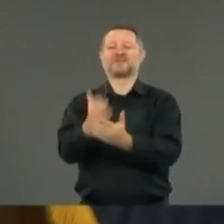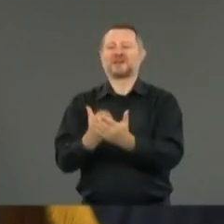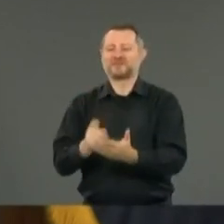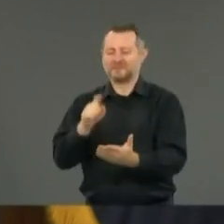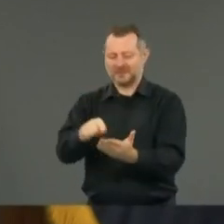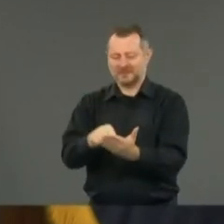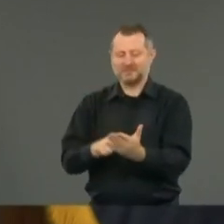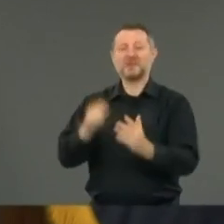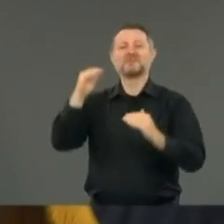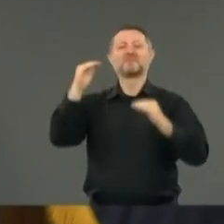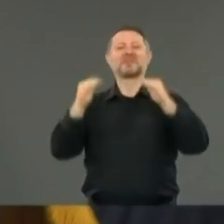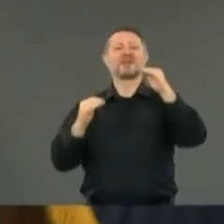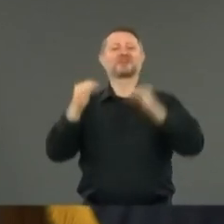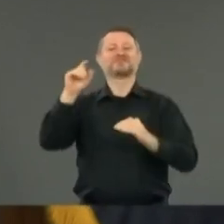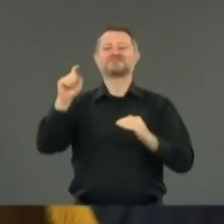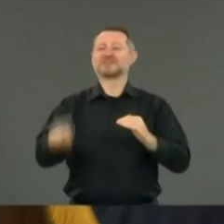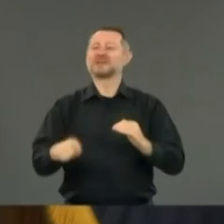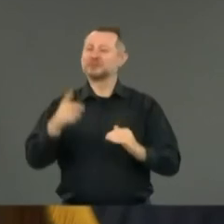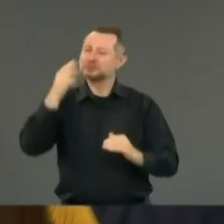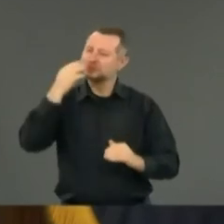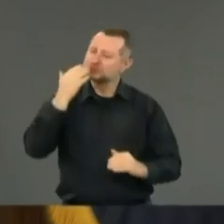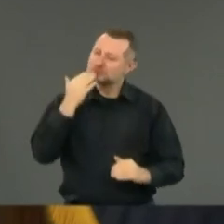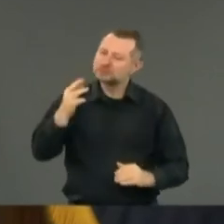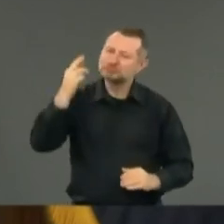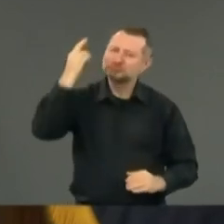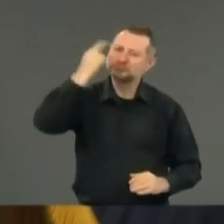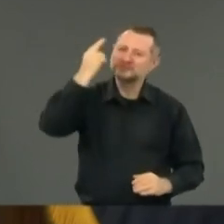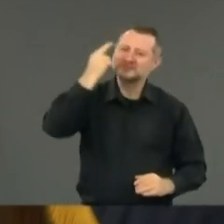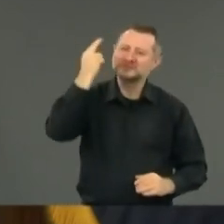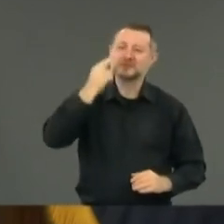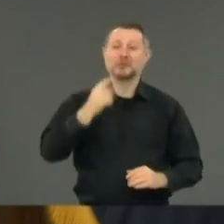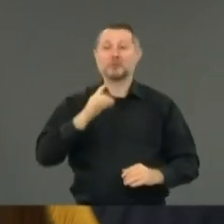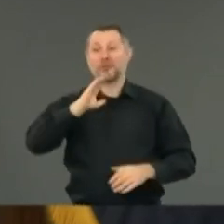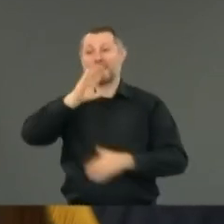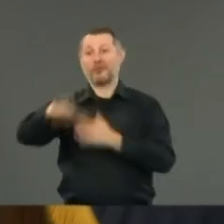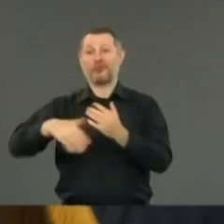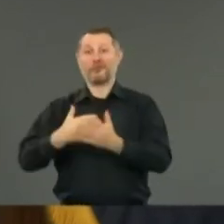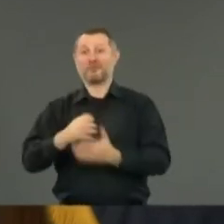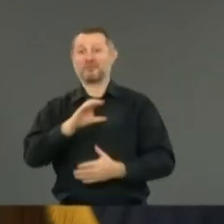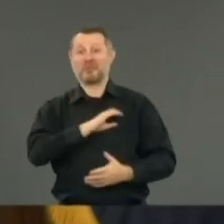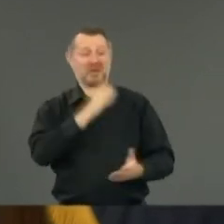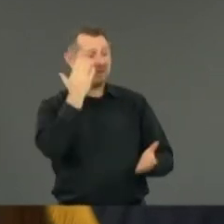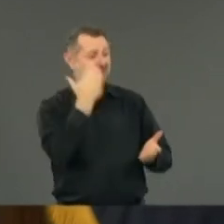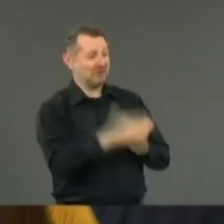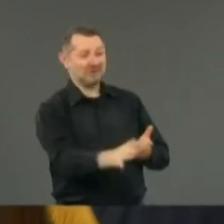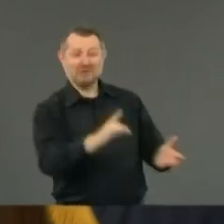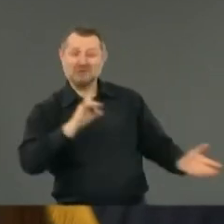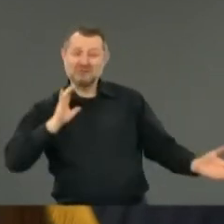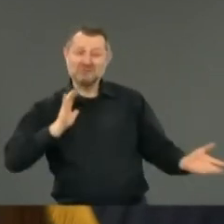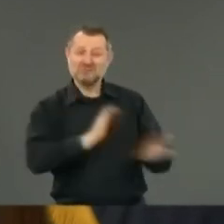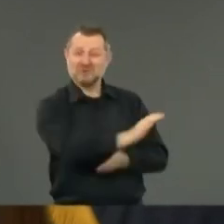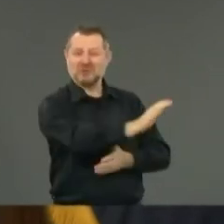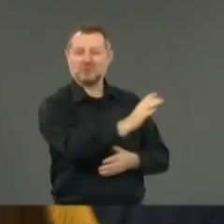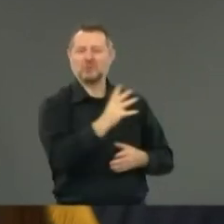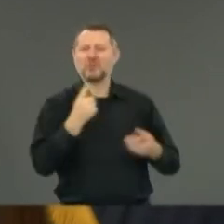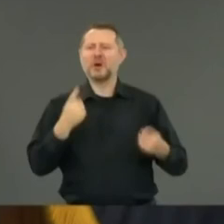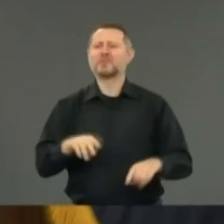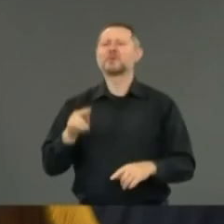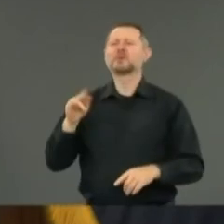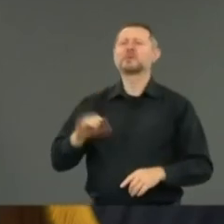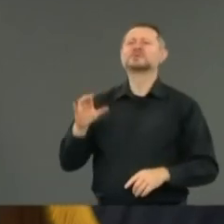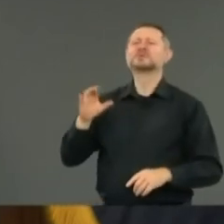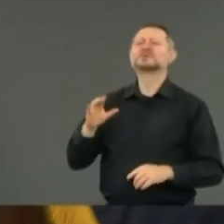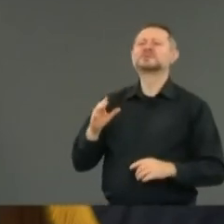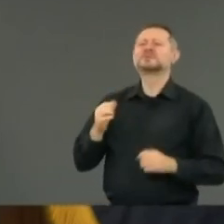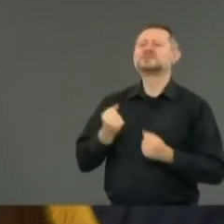reasonableness. We don't need police. Look at the looting that happened in New York City. Look at that looting.